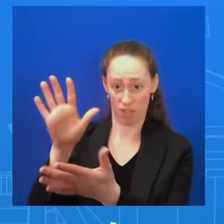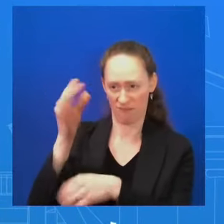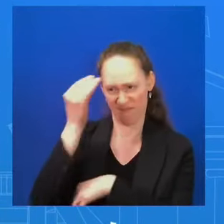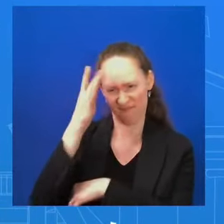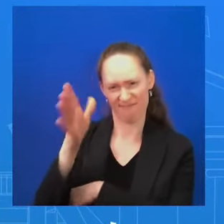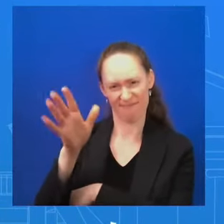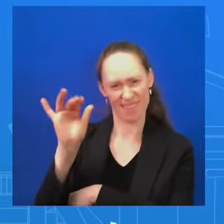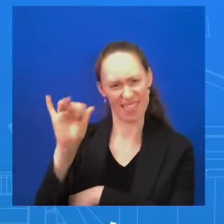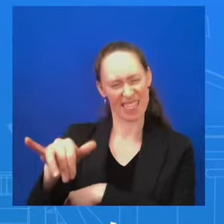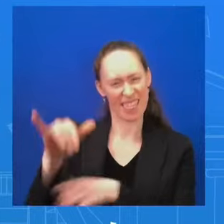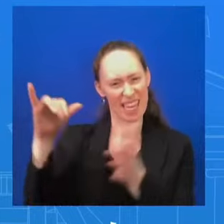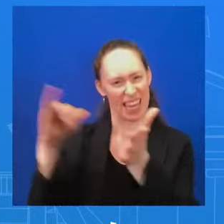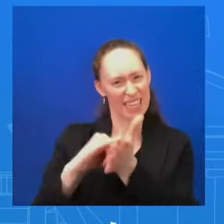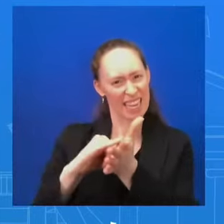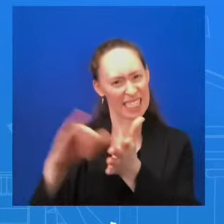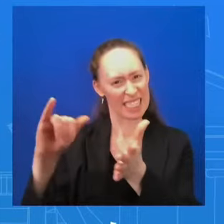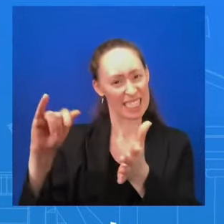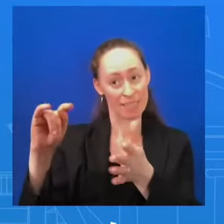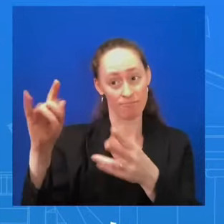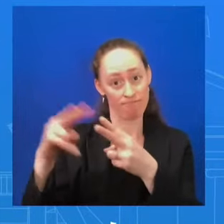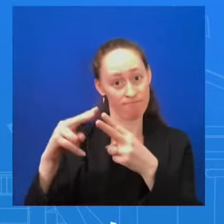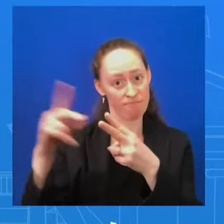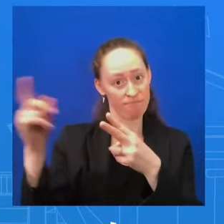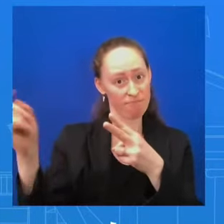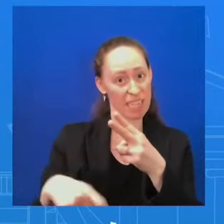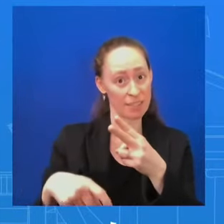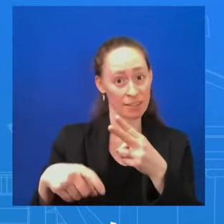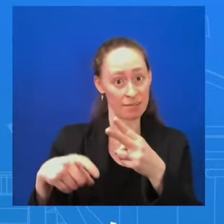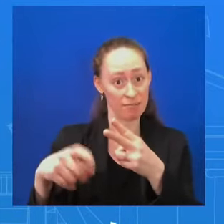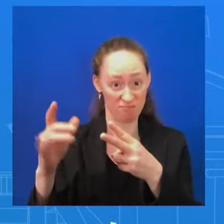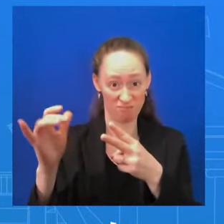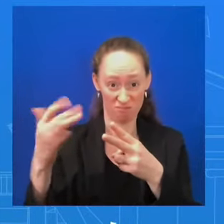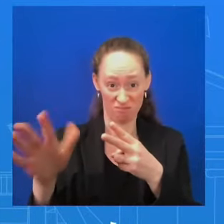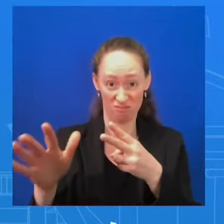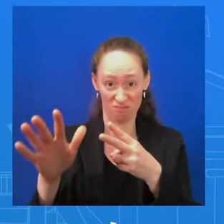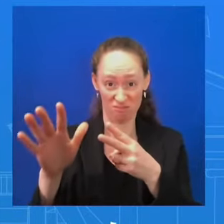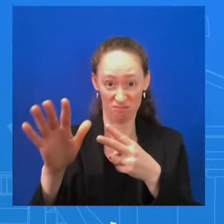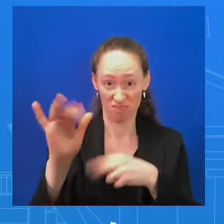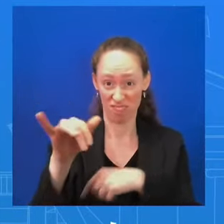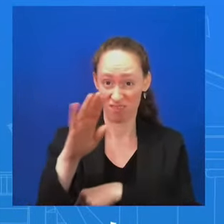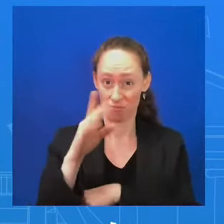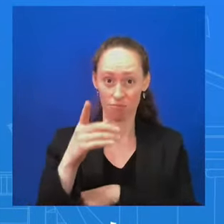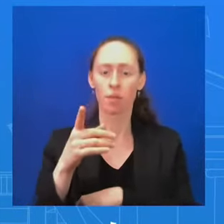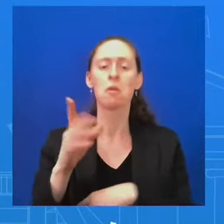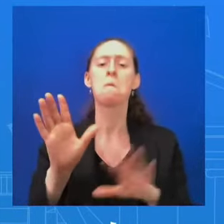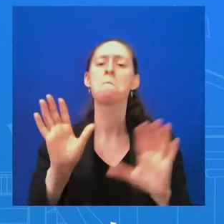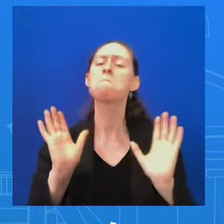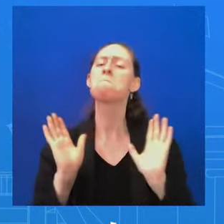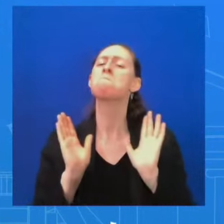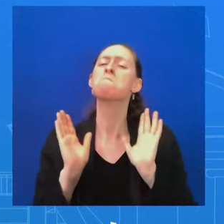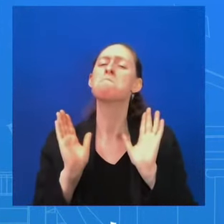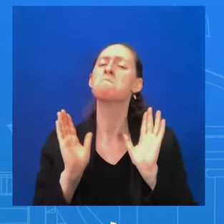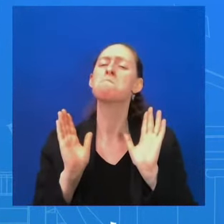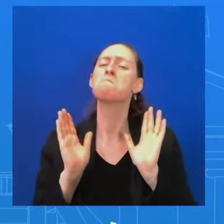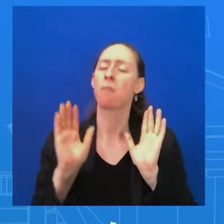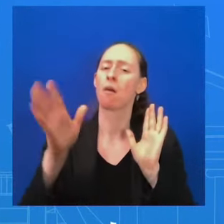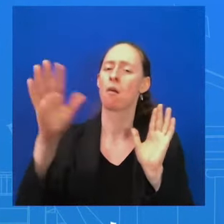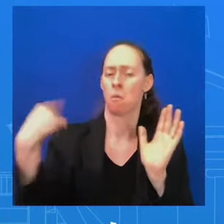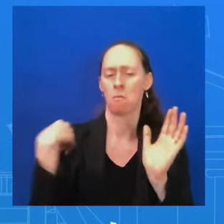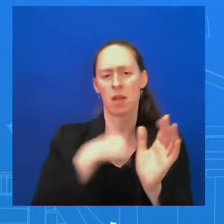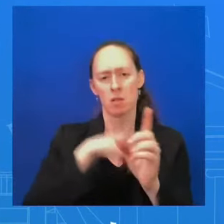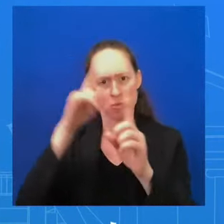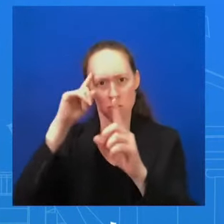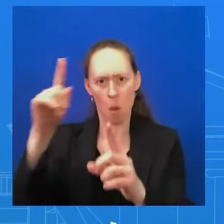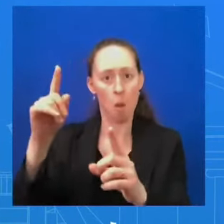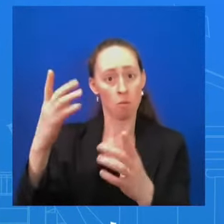Was it a shot across the bow? It was a direct conversation. It was an honest conversation. It lasted